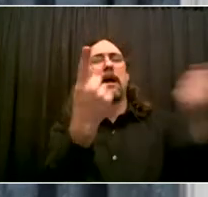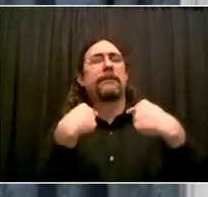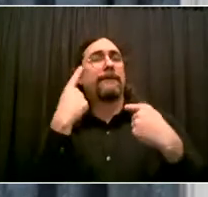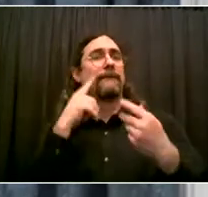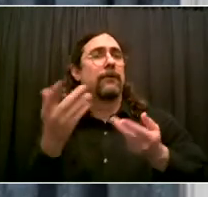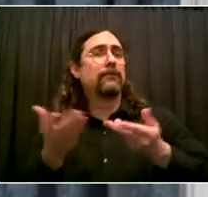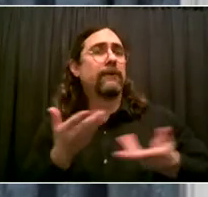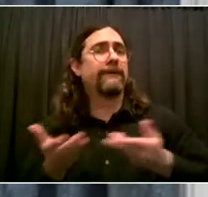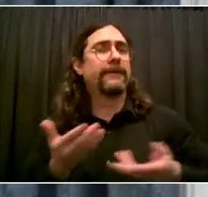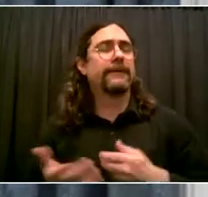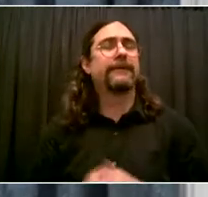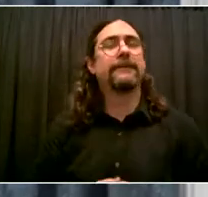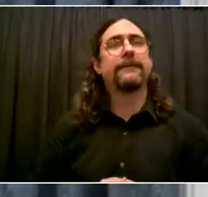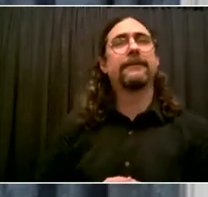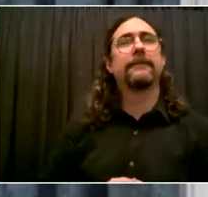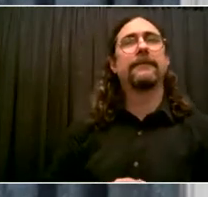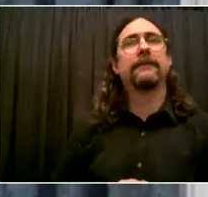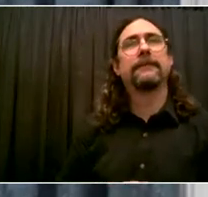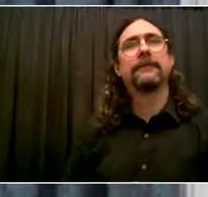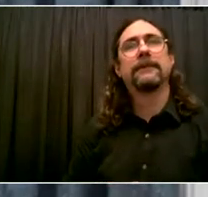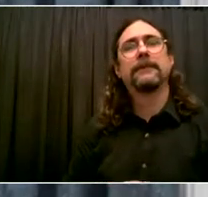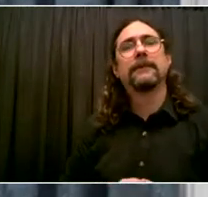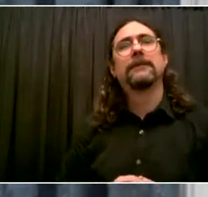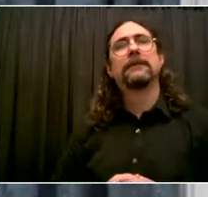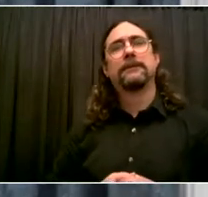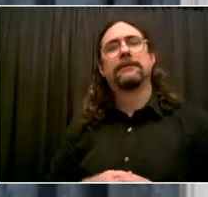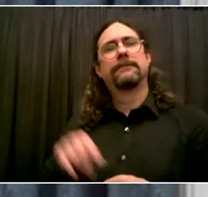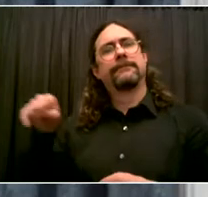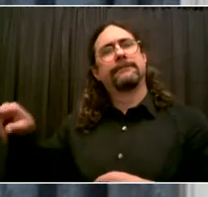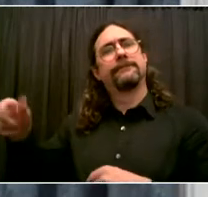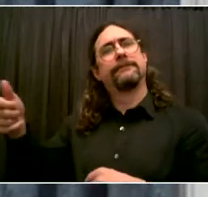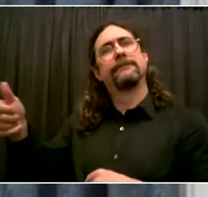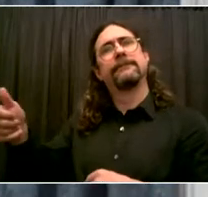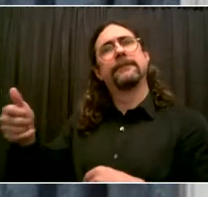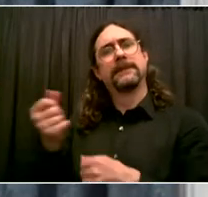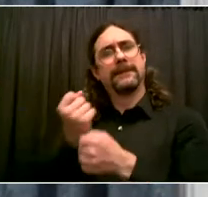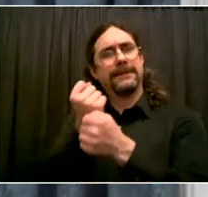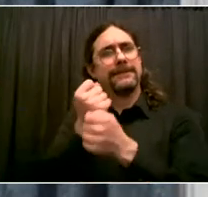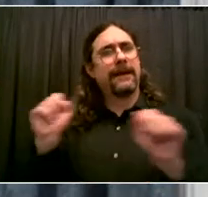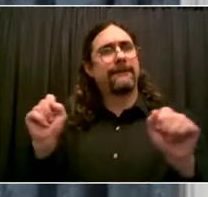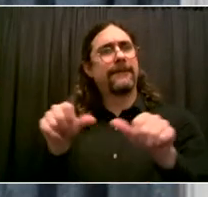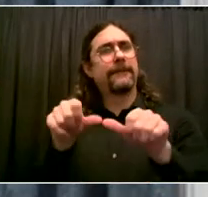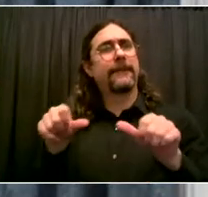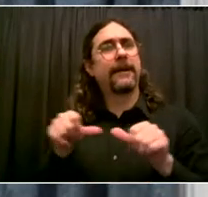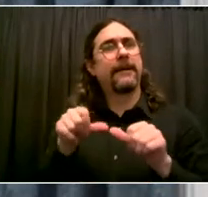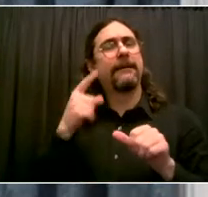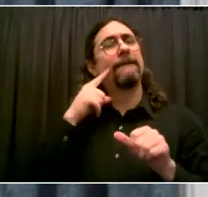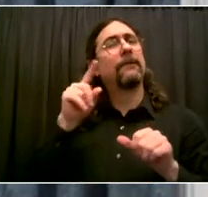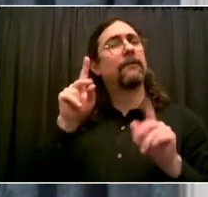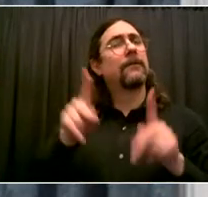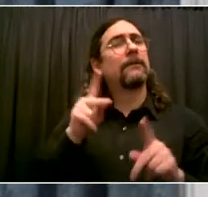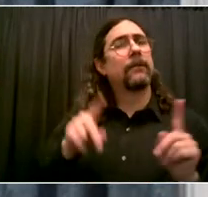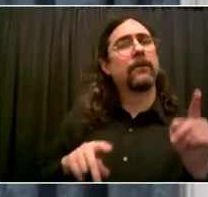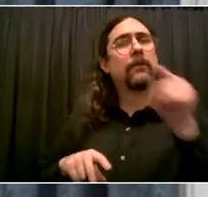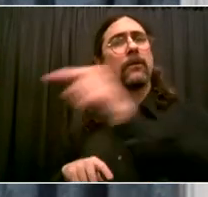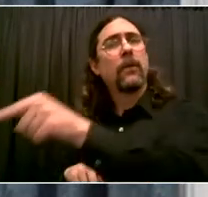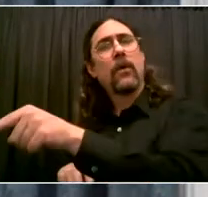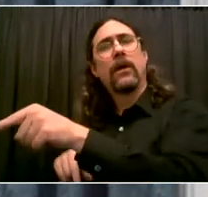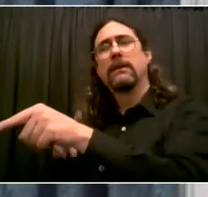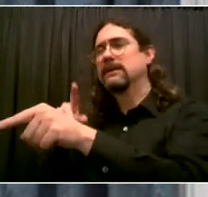most important conversations about mental health can begin without stigma. Now, with Communities Thrive,